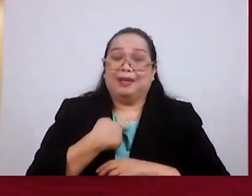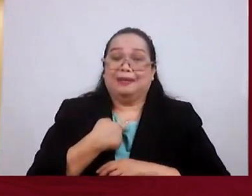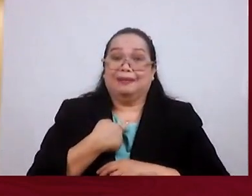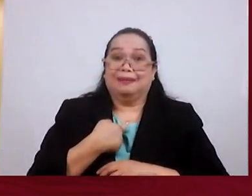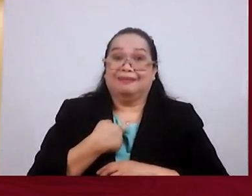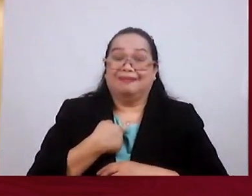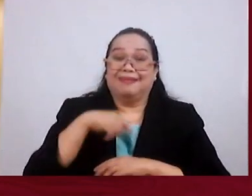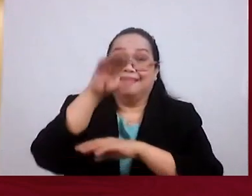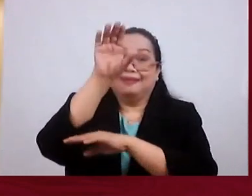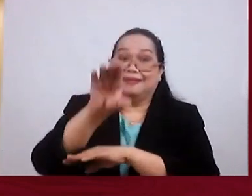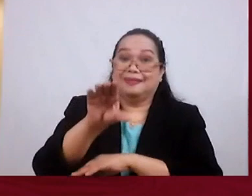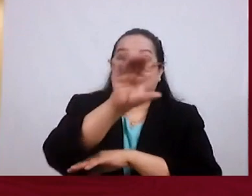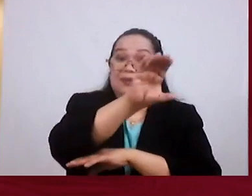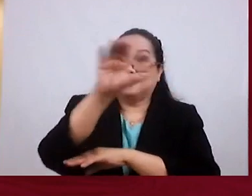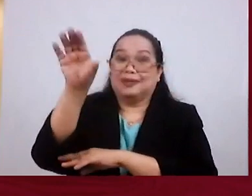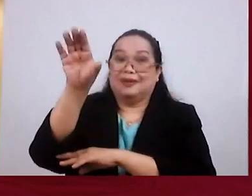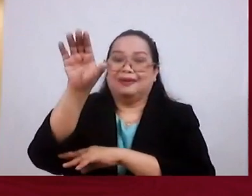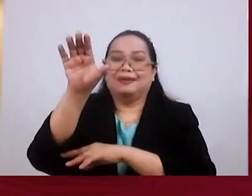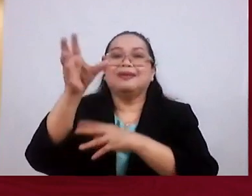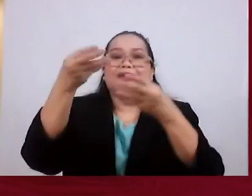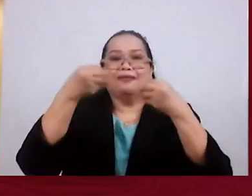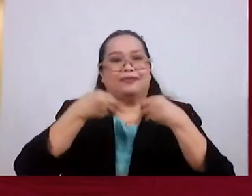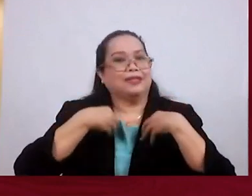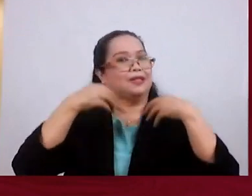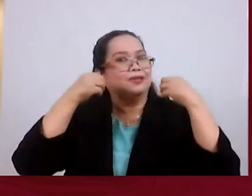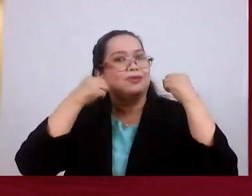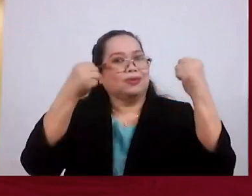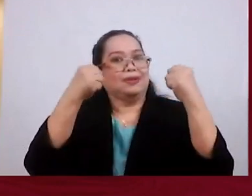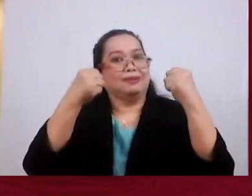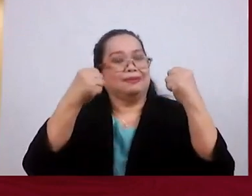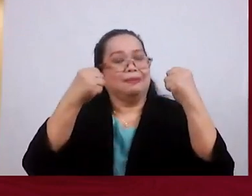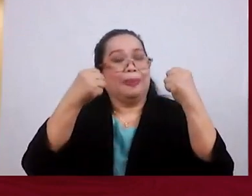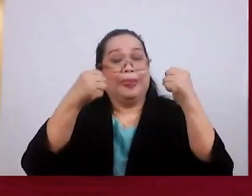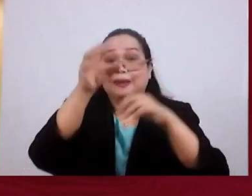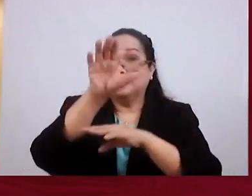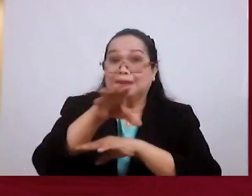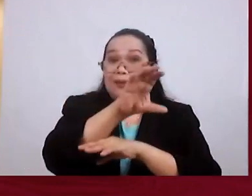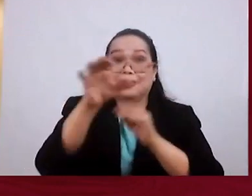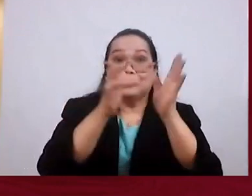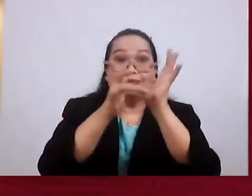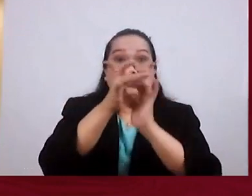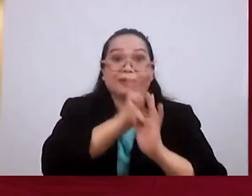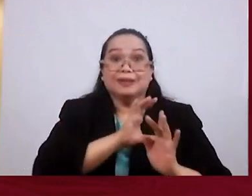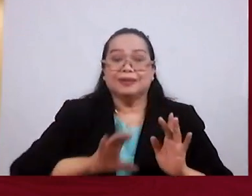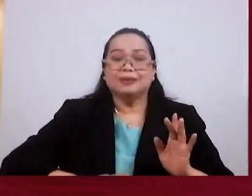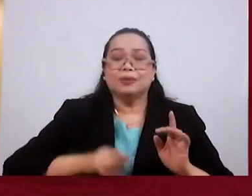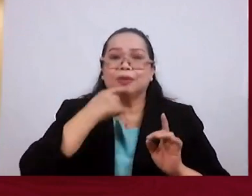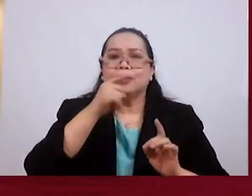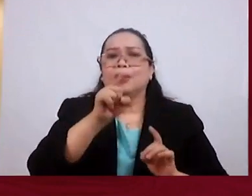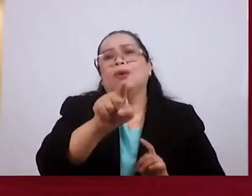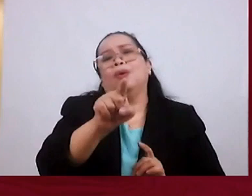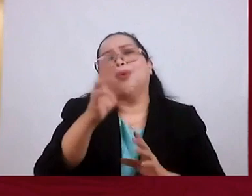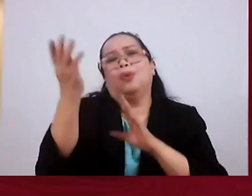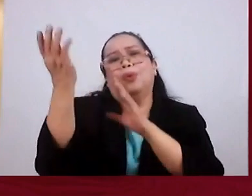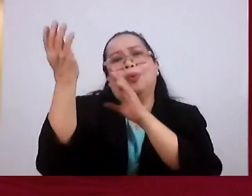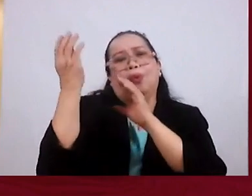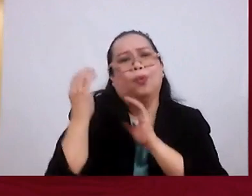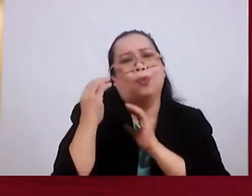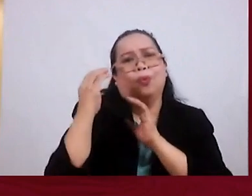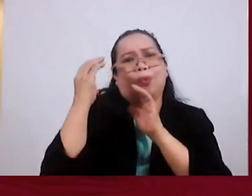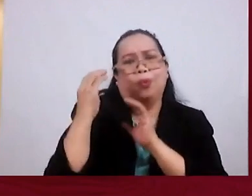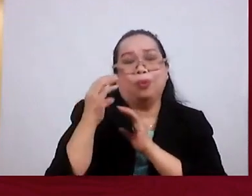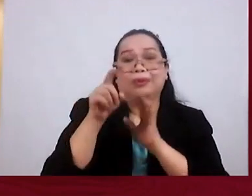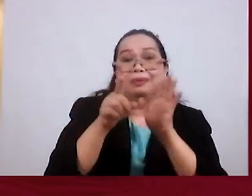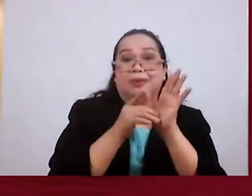The Cross Gives Us Strength The Cross The Of Jesus Christ Tells Us You Can Carry Your Own Cross